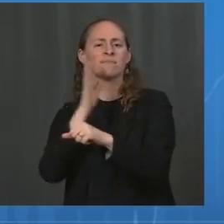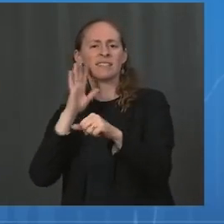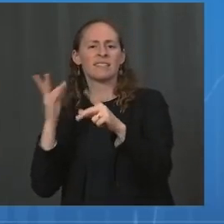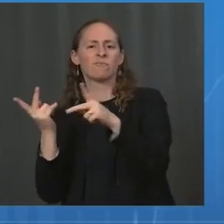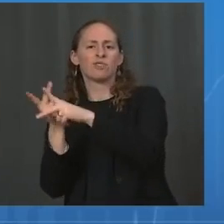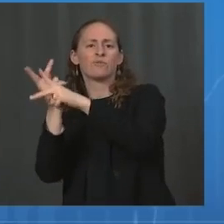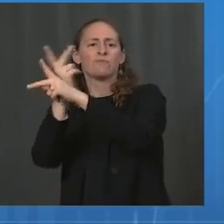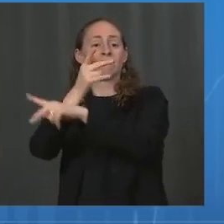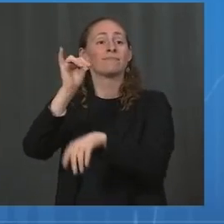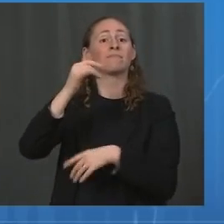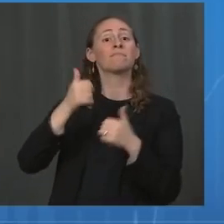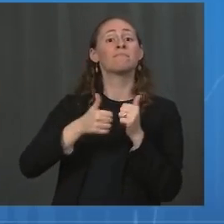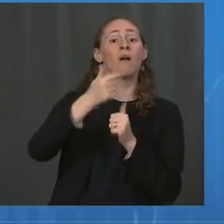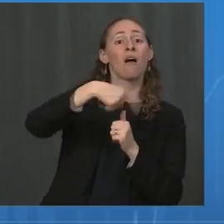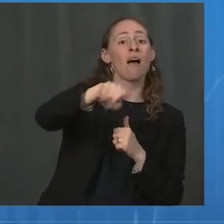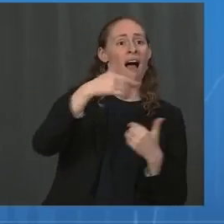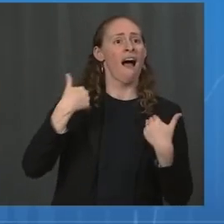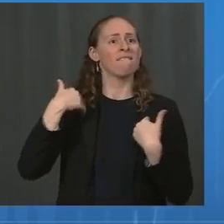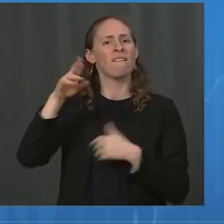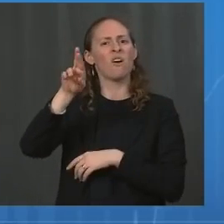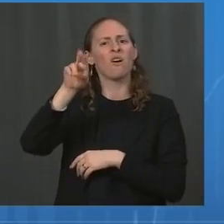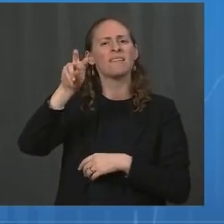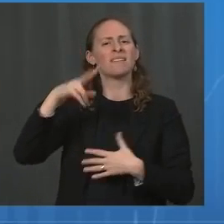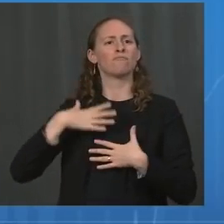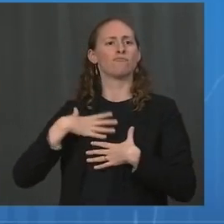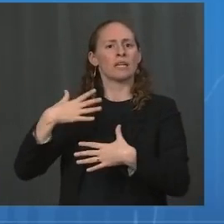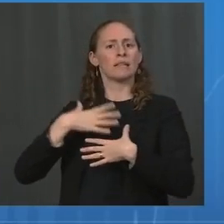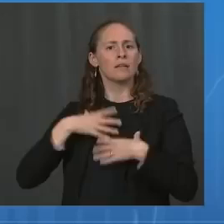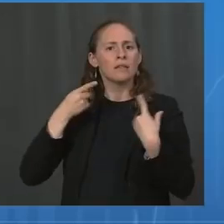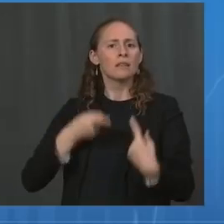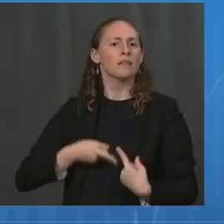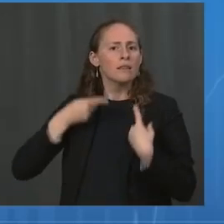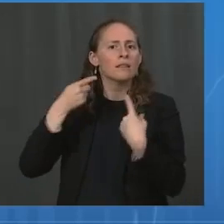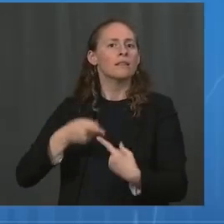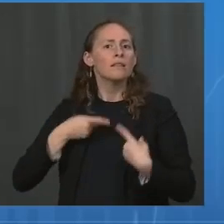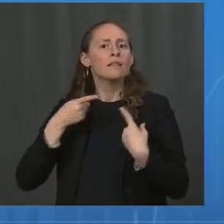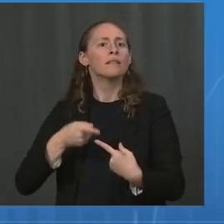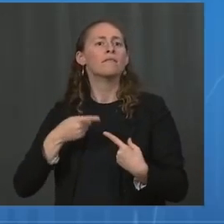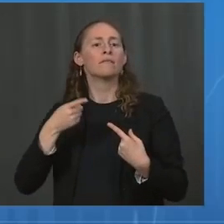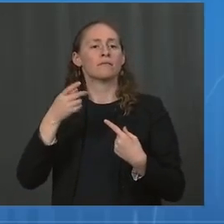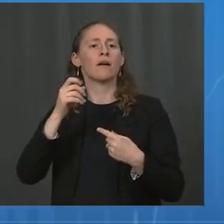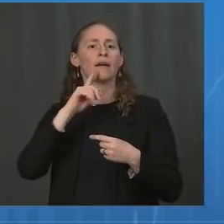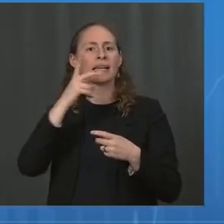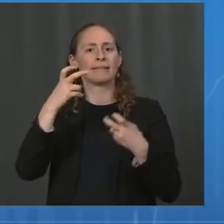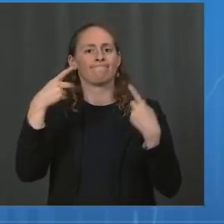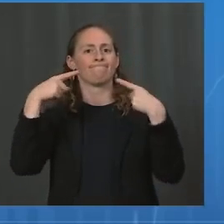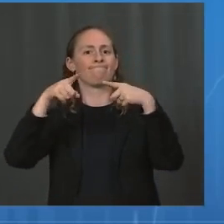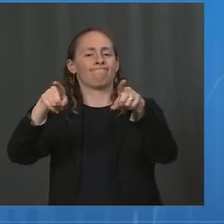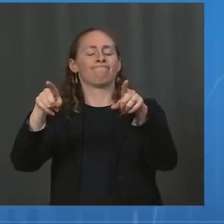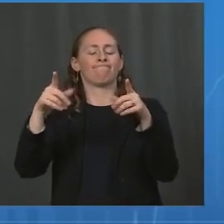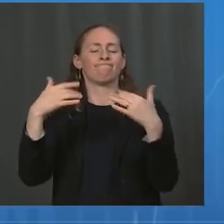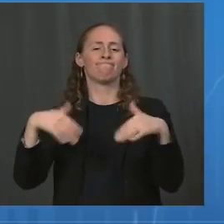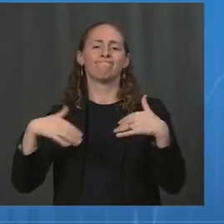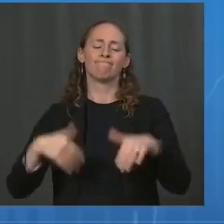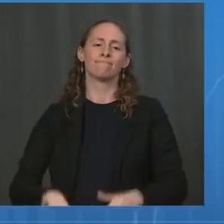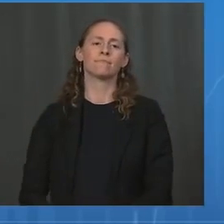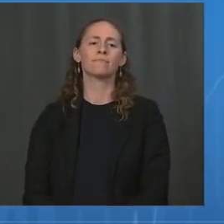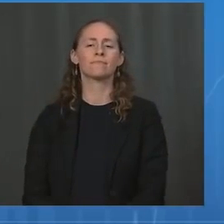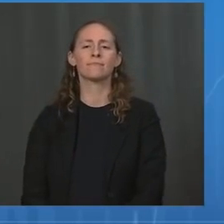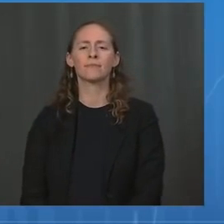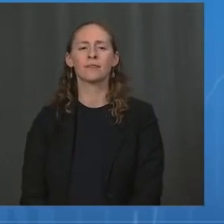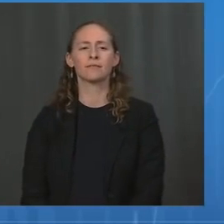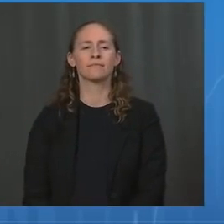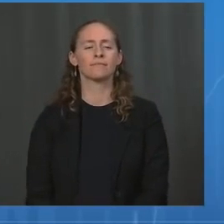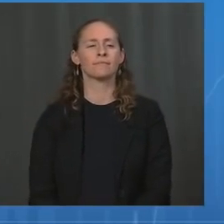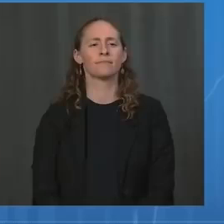also leading to more occupancy of those pediatric hospital beds. Thank you. Dr. would say on hospital capacity, the last